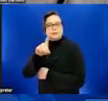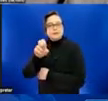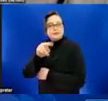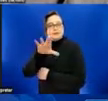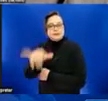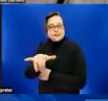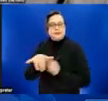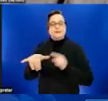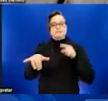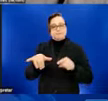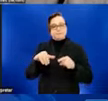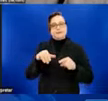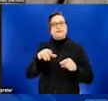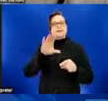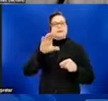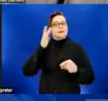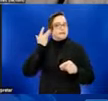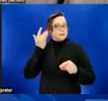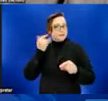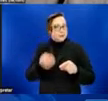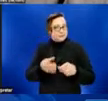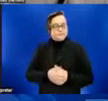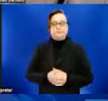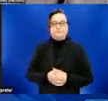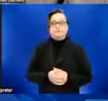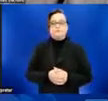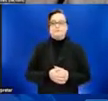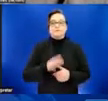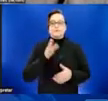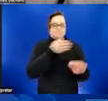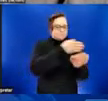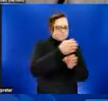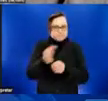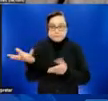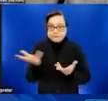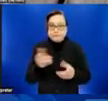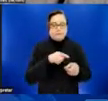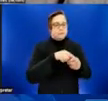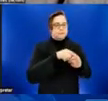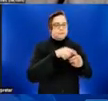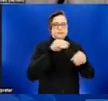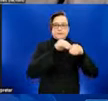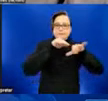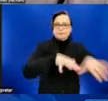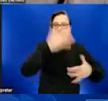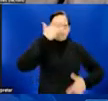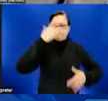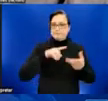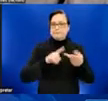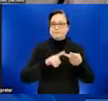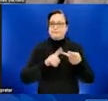Her professional interests include infectious disease, emergency preparedness and response, and outbreak